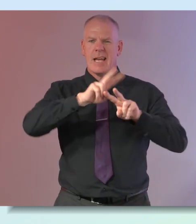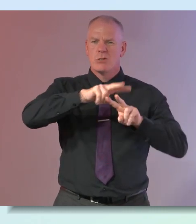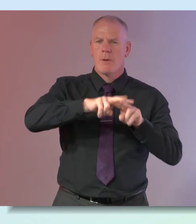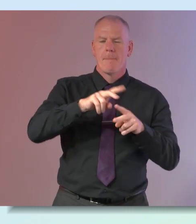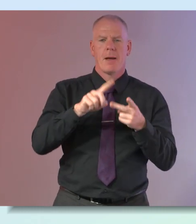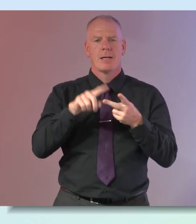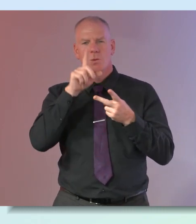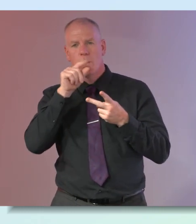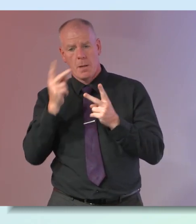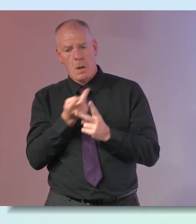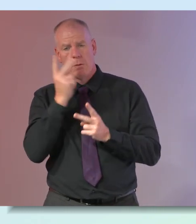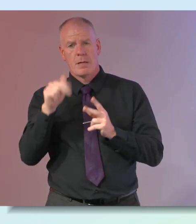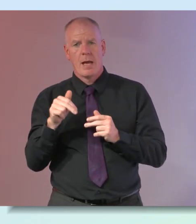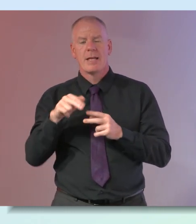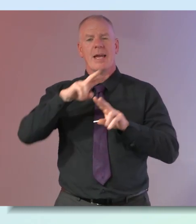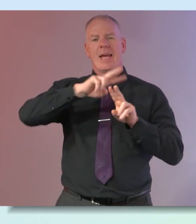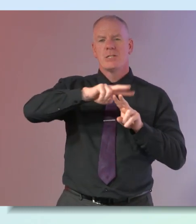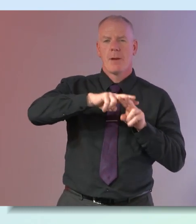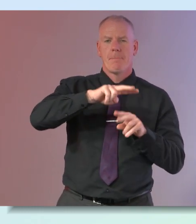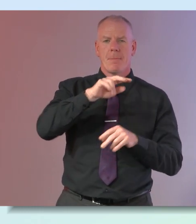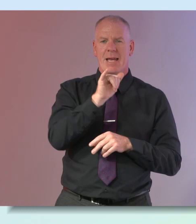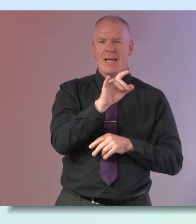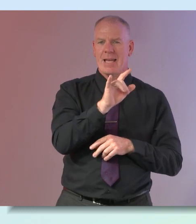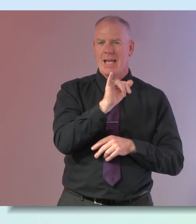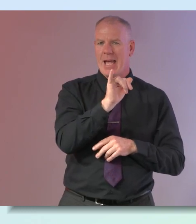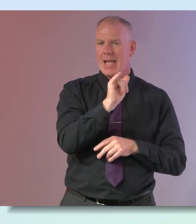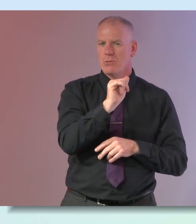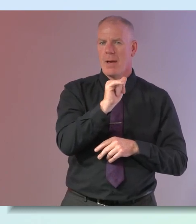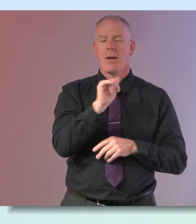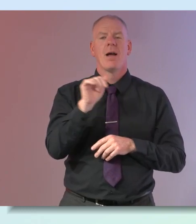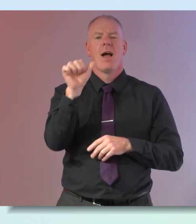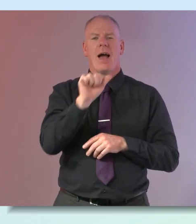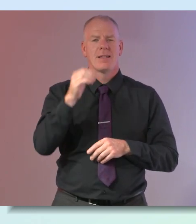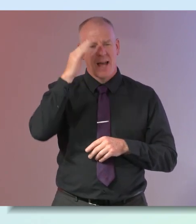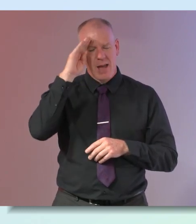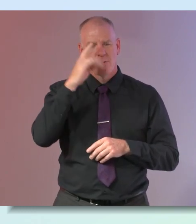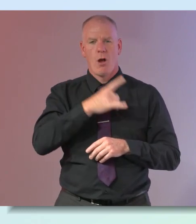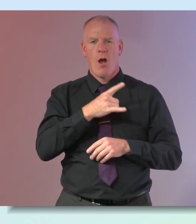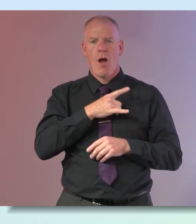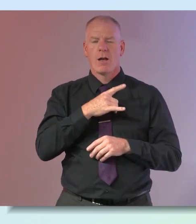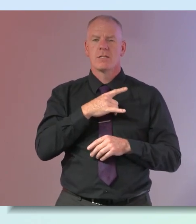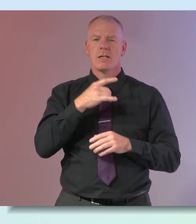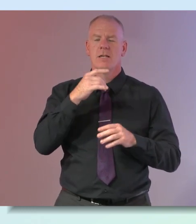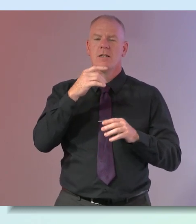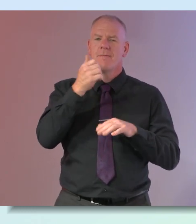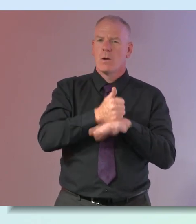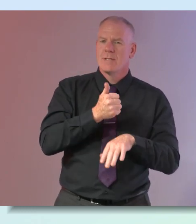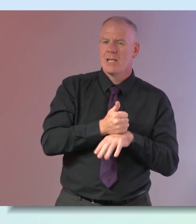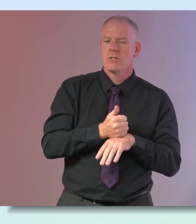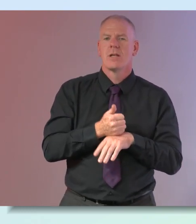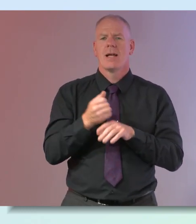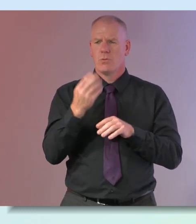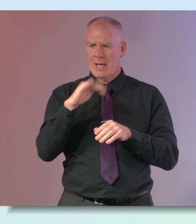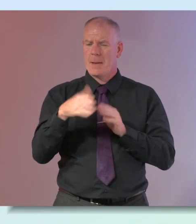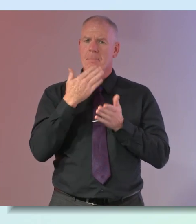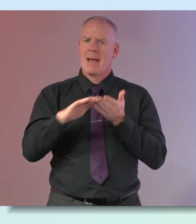also on twitter and on instagram it's at irish heart and the irish heart foundation on twitter and send us a message we'll try and get them in as well